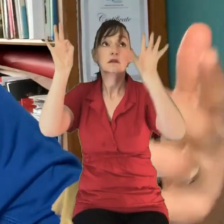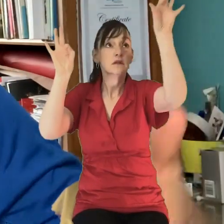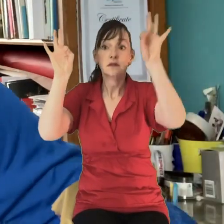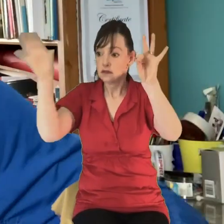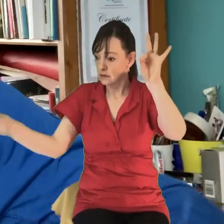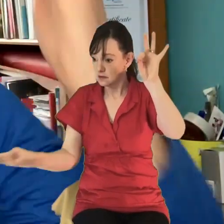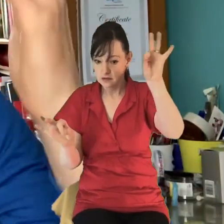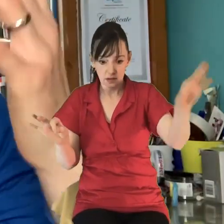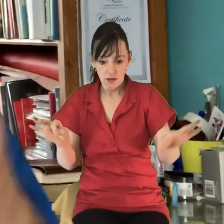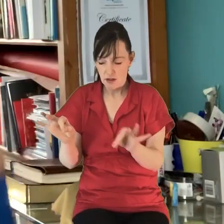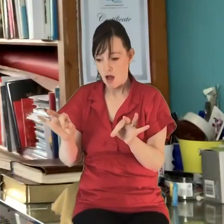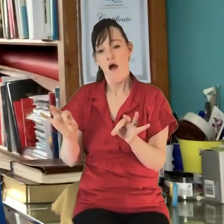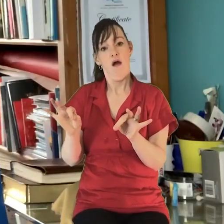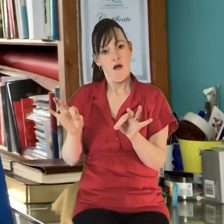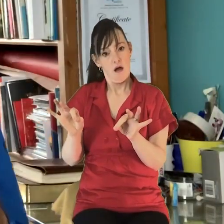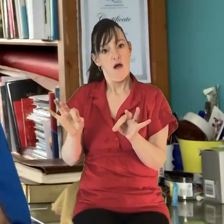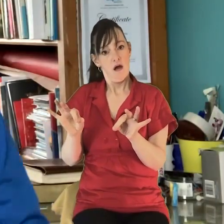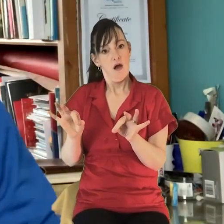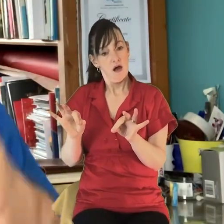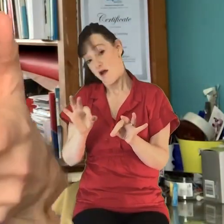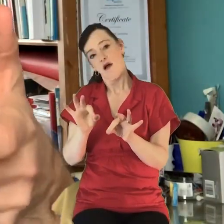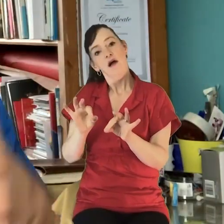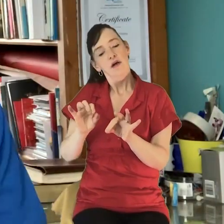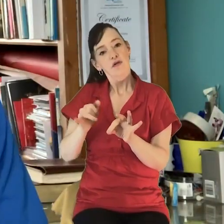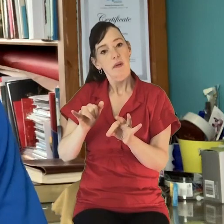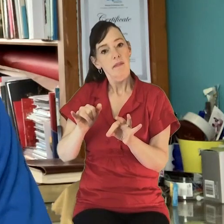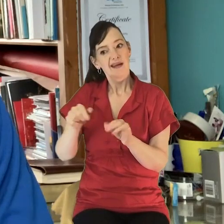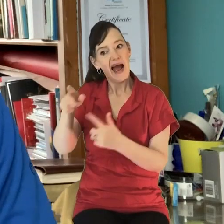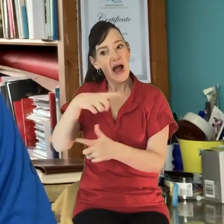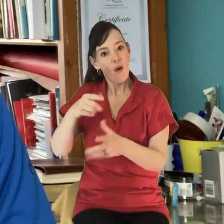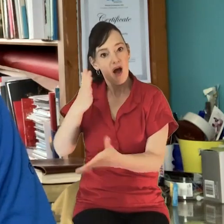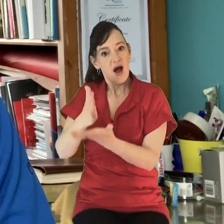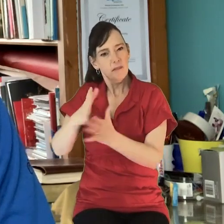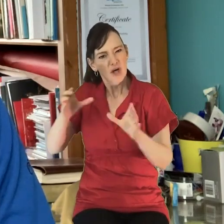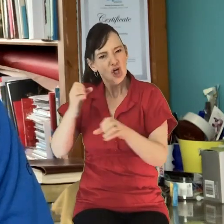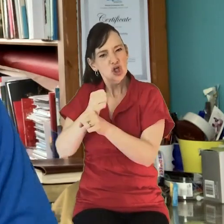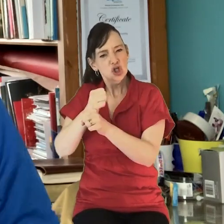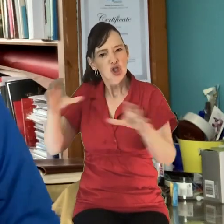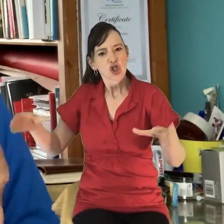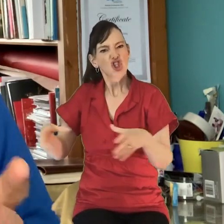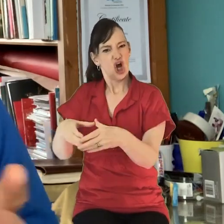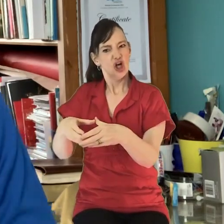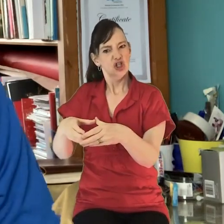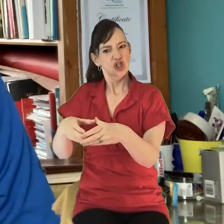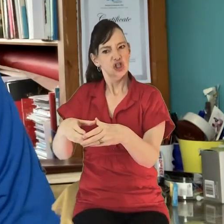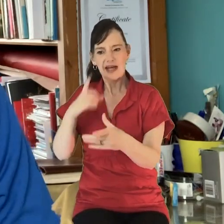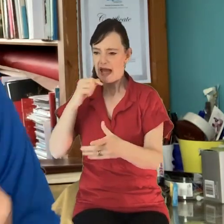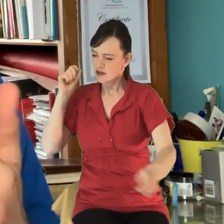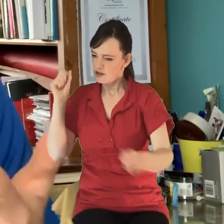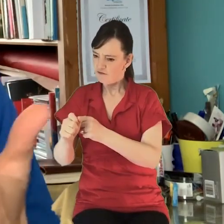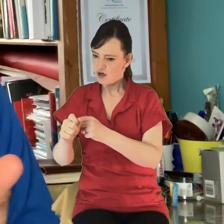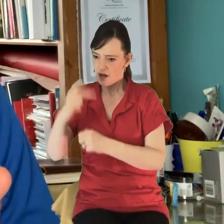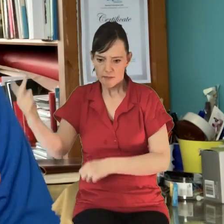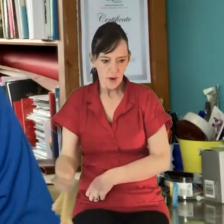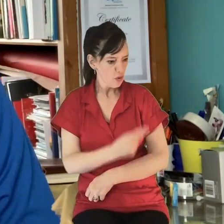lands. Well, why not throw the most kind of fundamental of things than church itself up in the air and think, well, actually, could we do things differently,